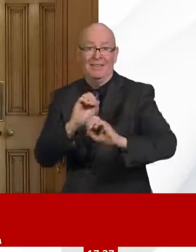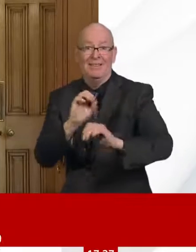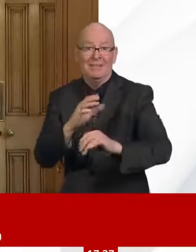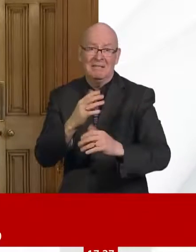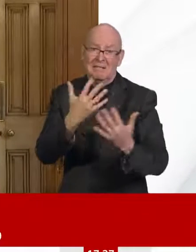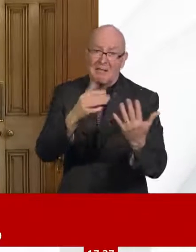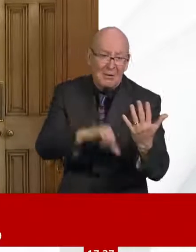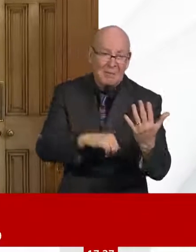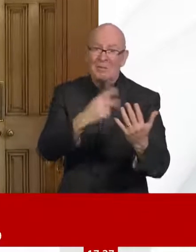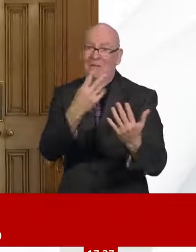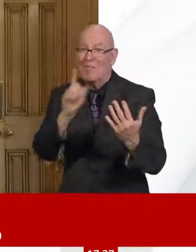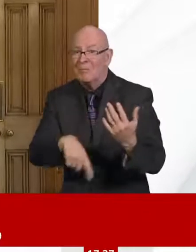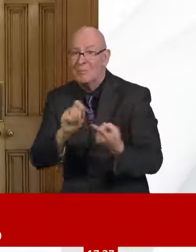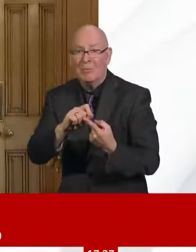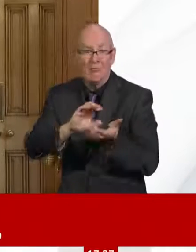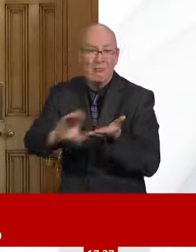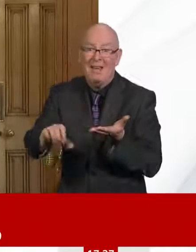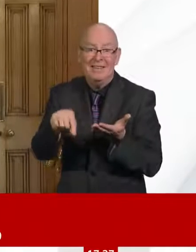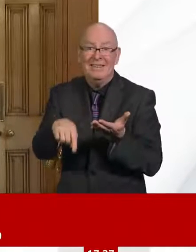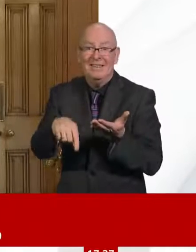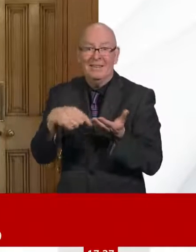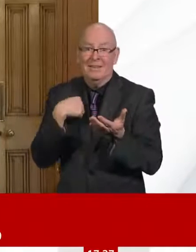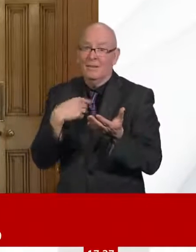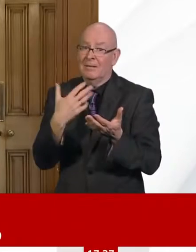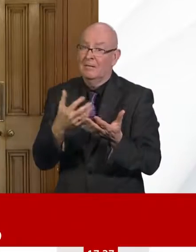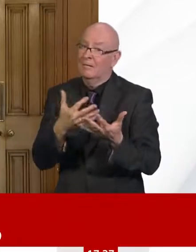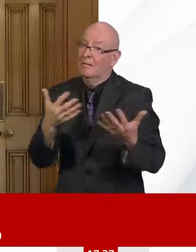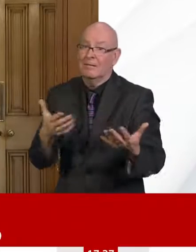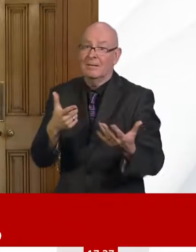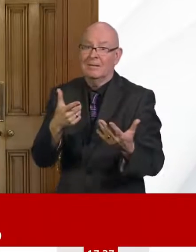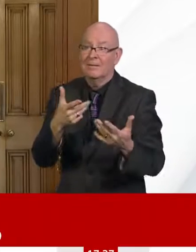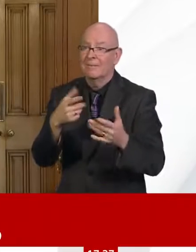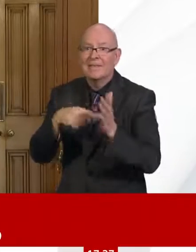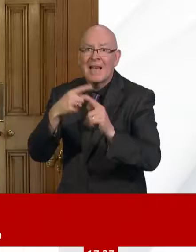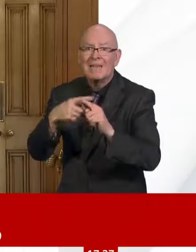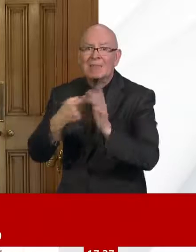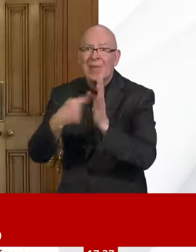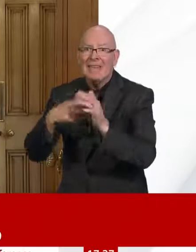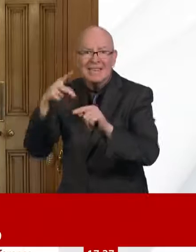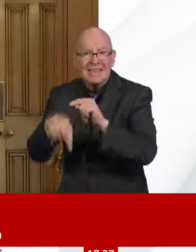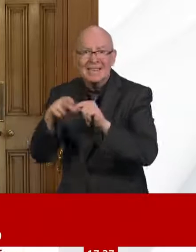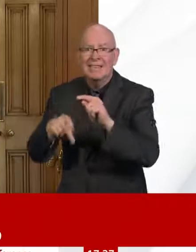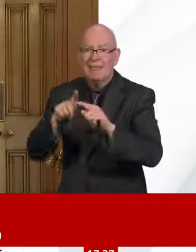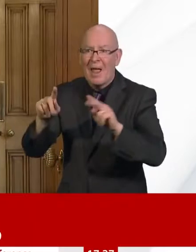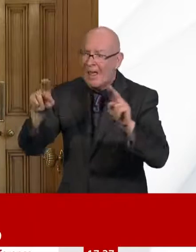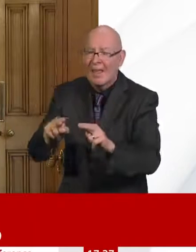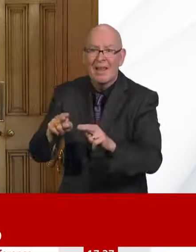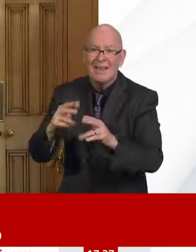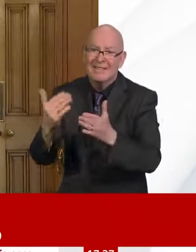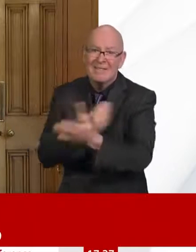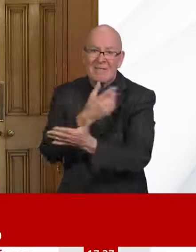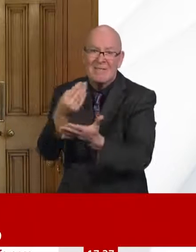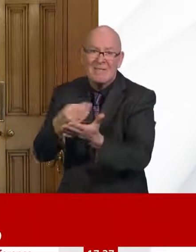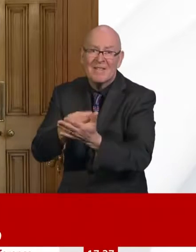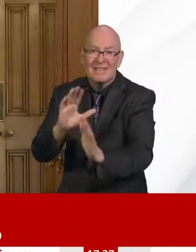where improvements might be made. I think the last thing, sorry to add on, on that is, as you asked before about the furlough scheme, we have to be